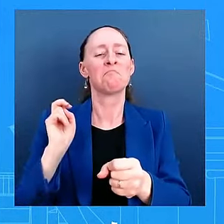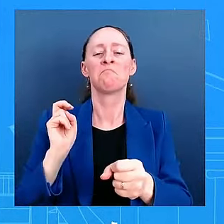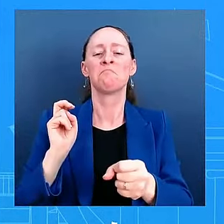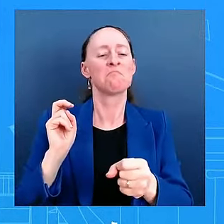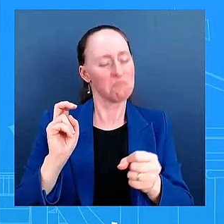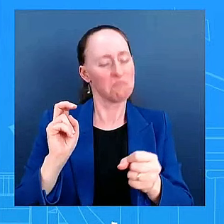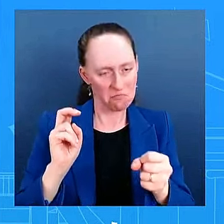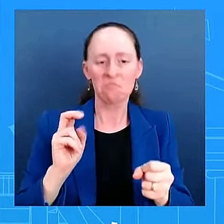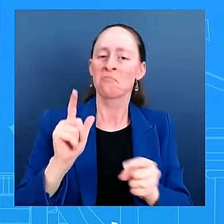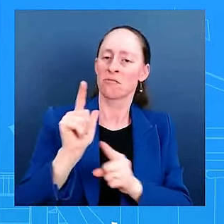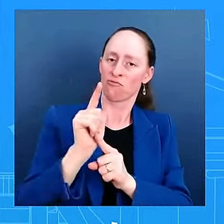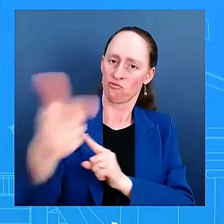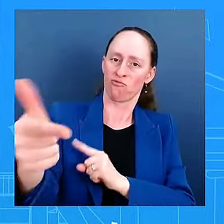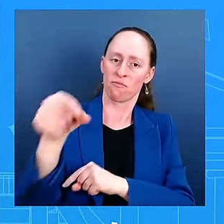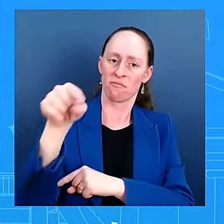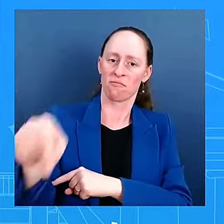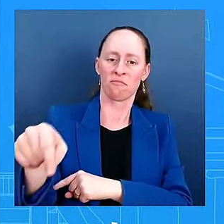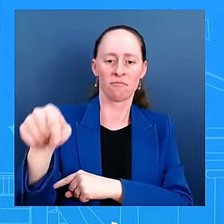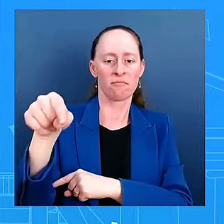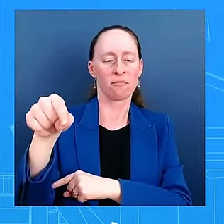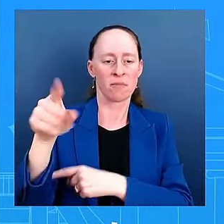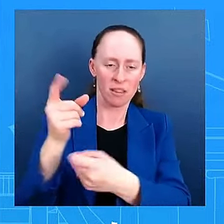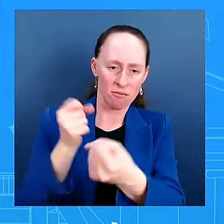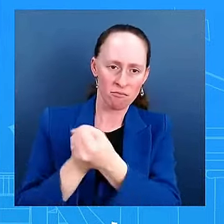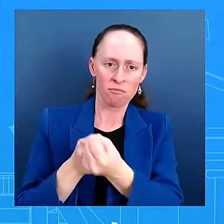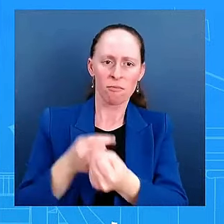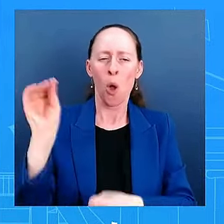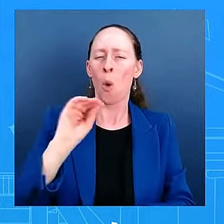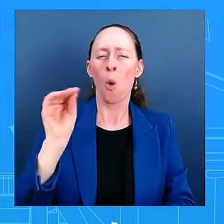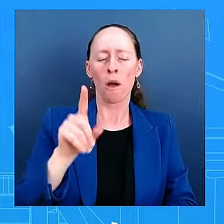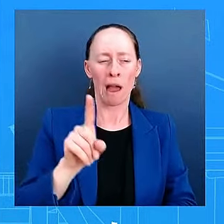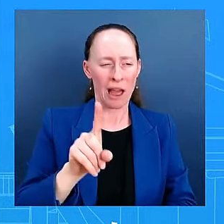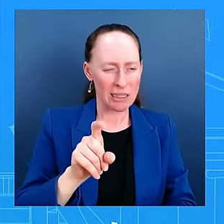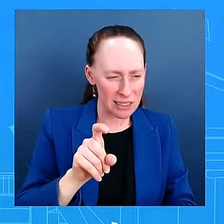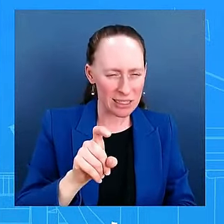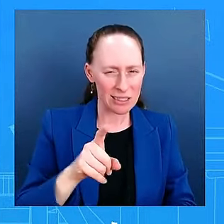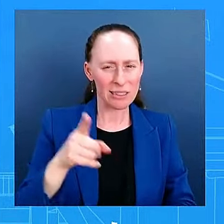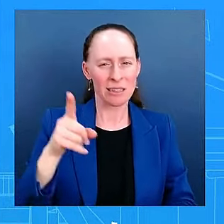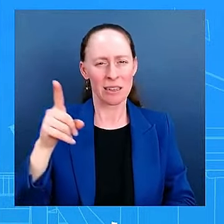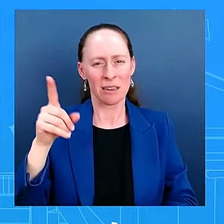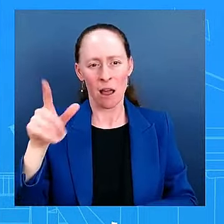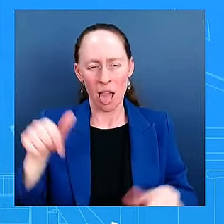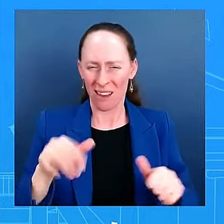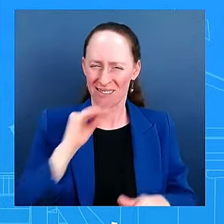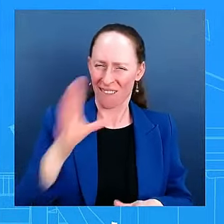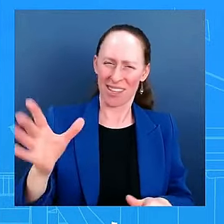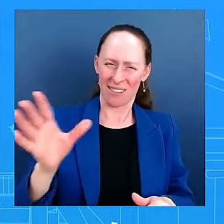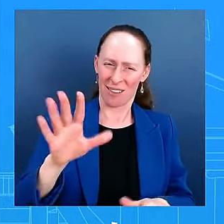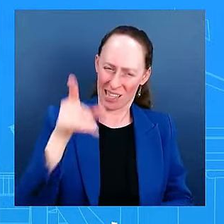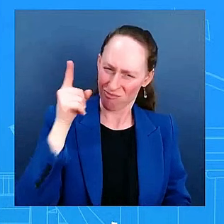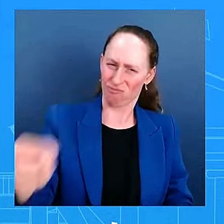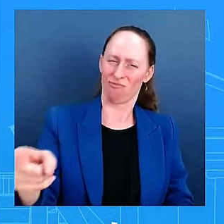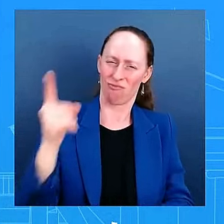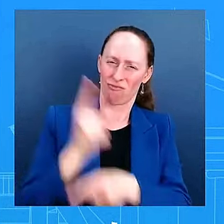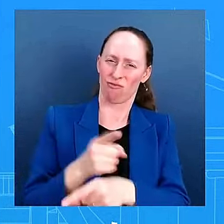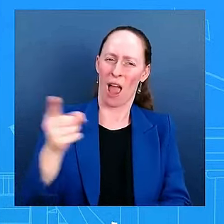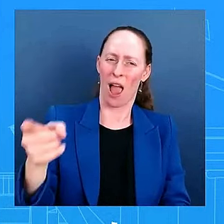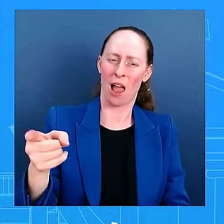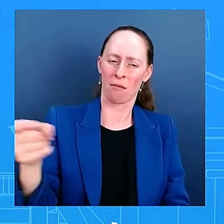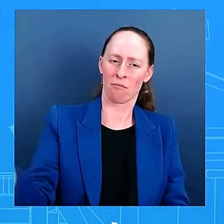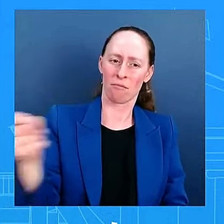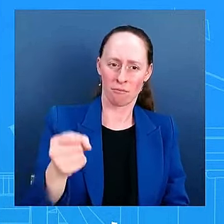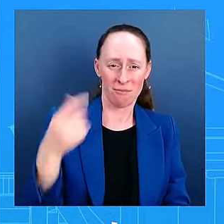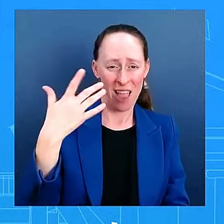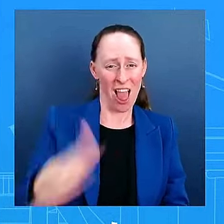without thought, without, you know, second guessing, endorse the vice president. So you had 14 million Americans who made that decision in the primary.